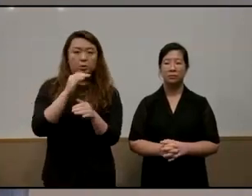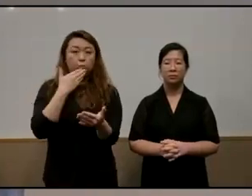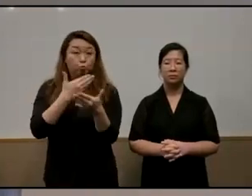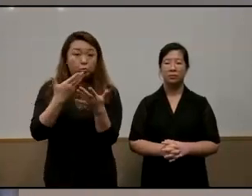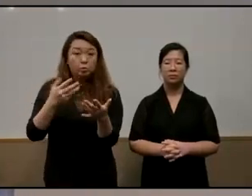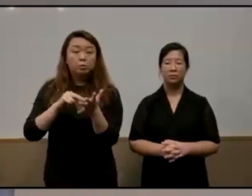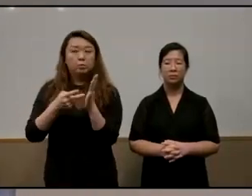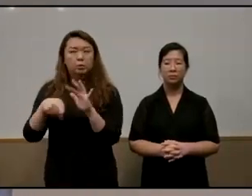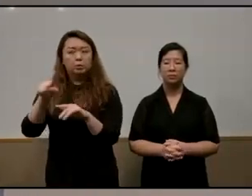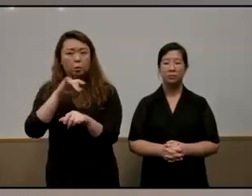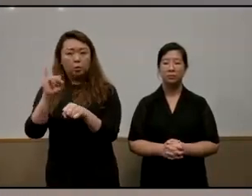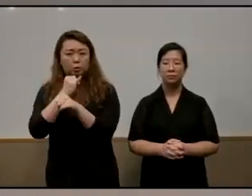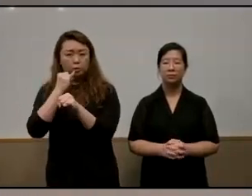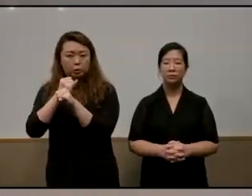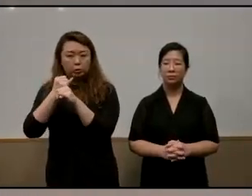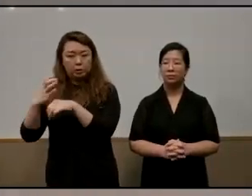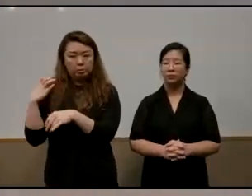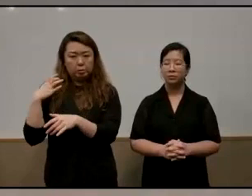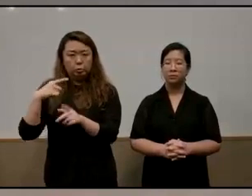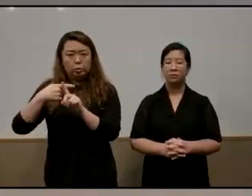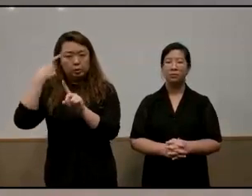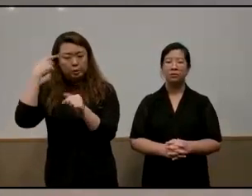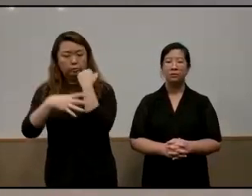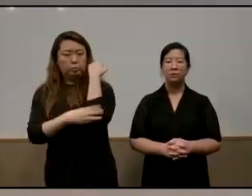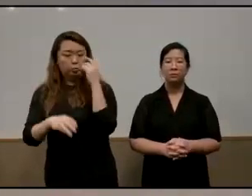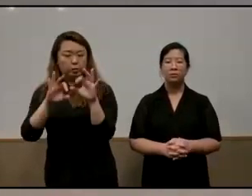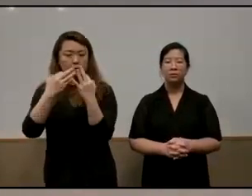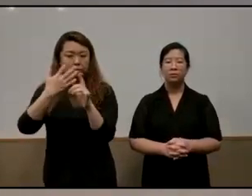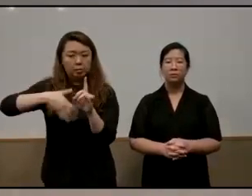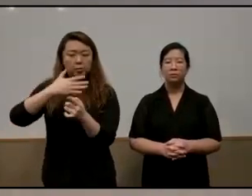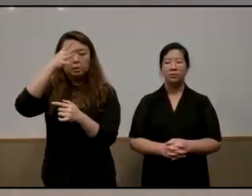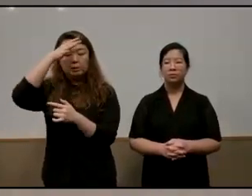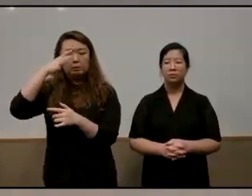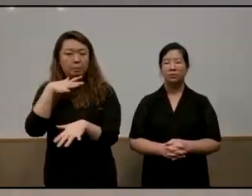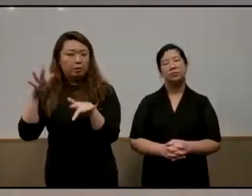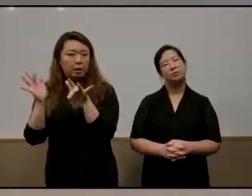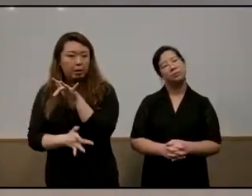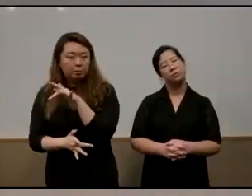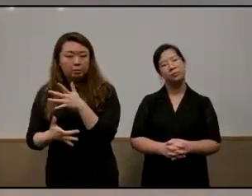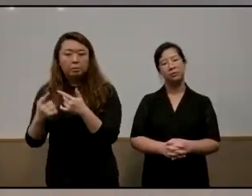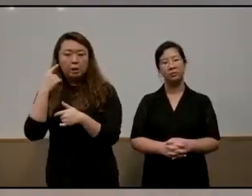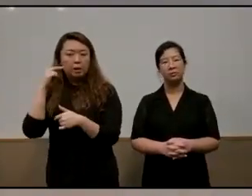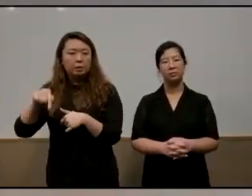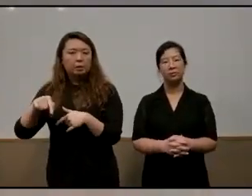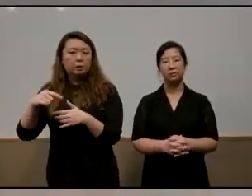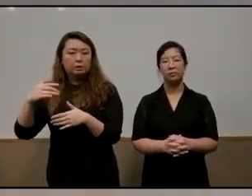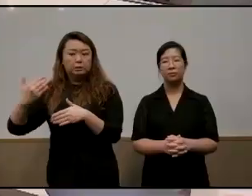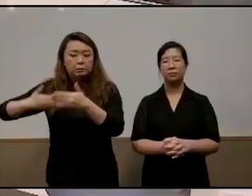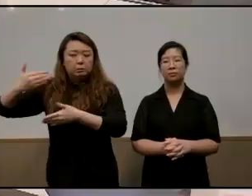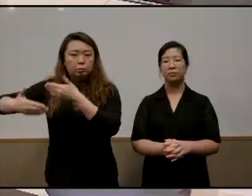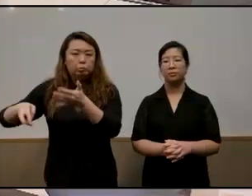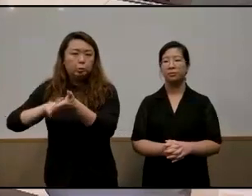do you think that those from disadvantaged backgrounds are an inherent lack of it and this is being replicated through generations is